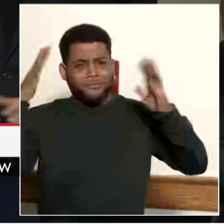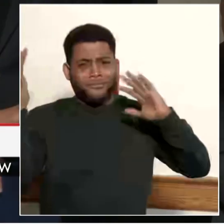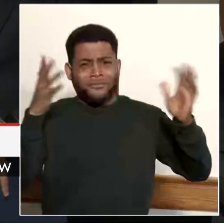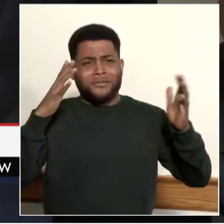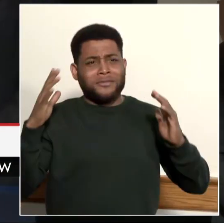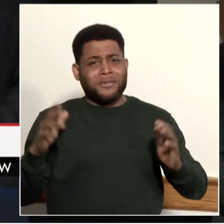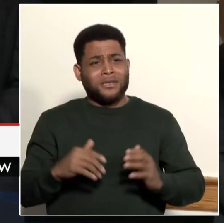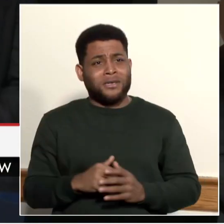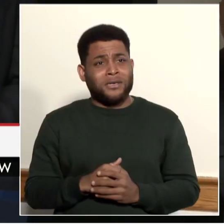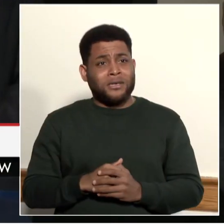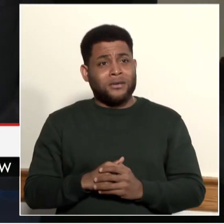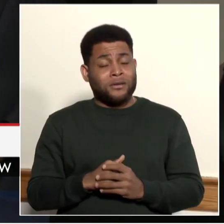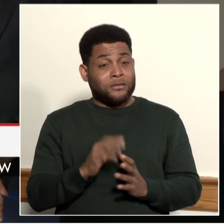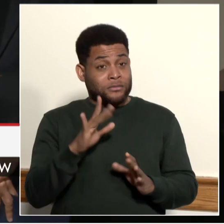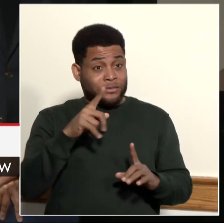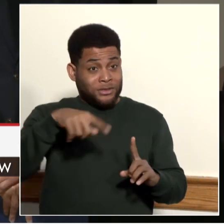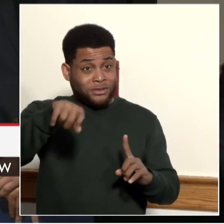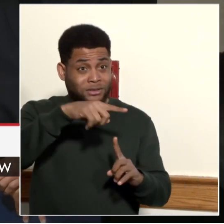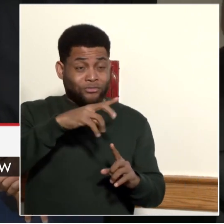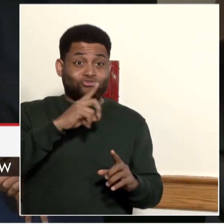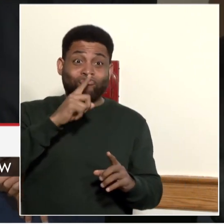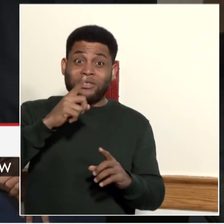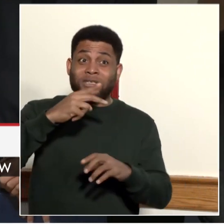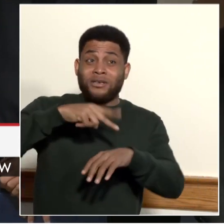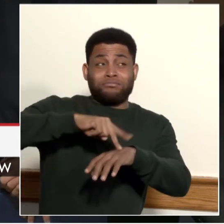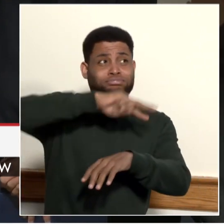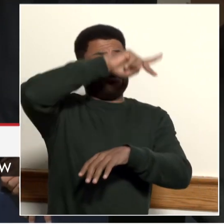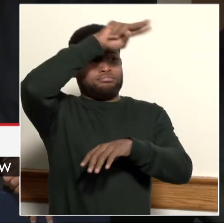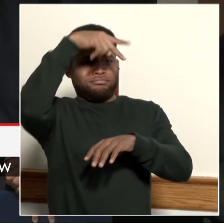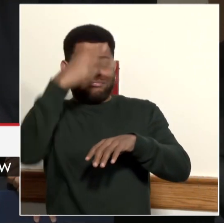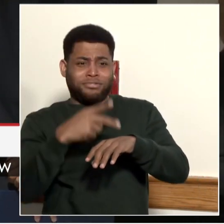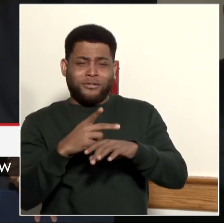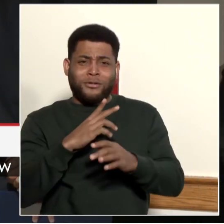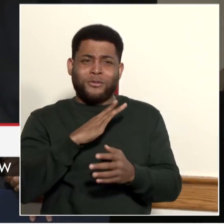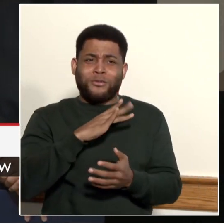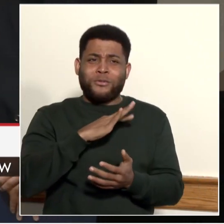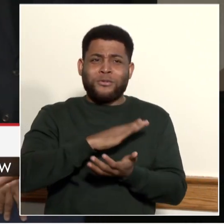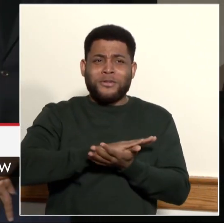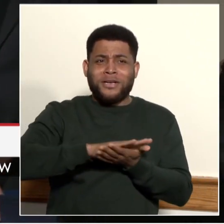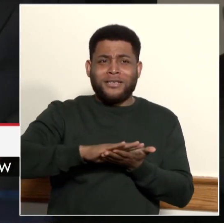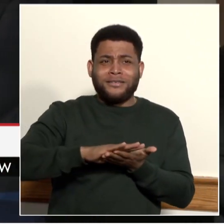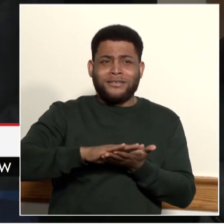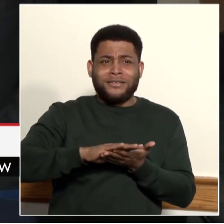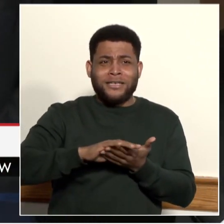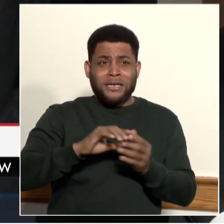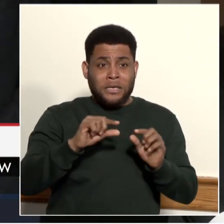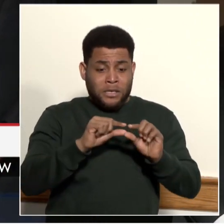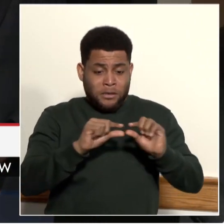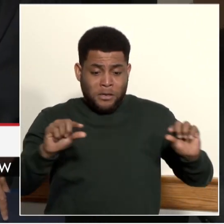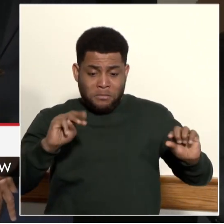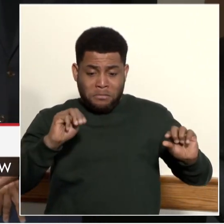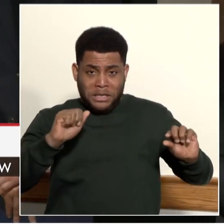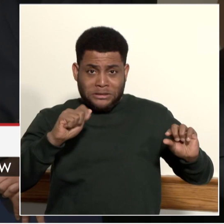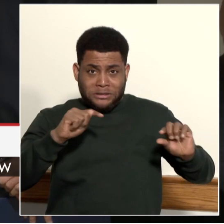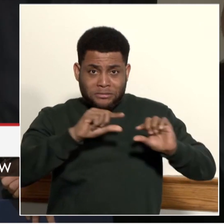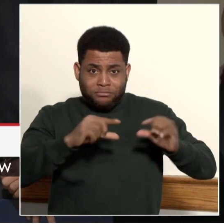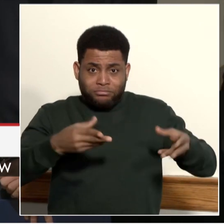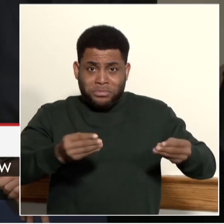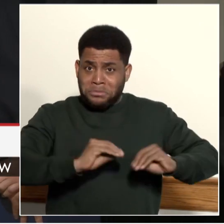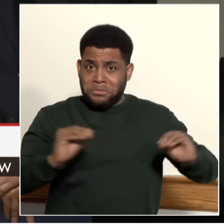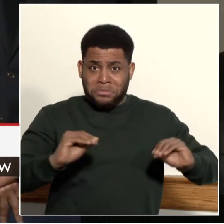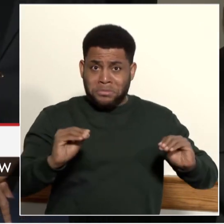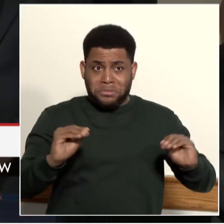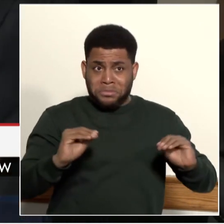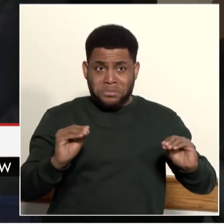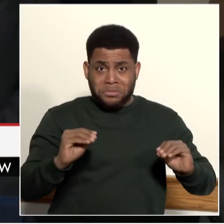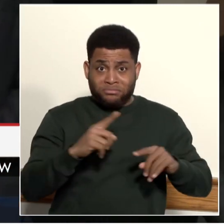They were doing flips on stage with no mats and they did great. I love the enthusiasm